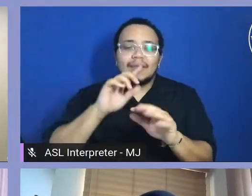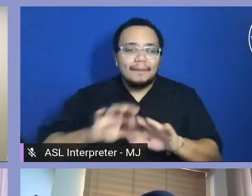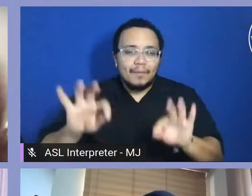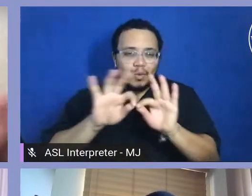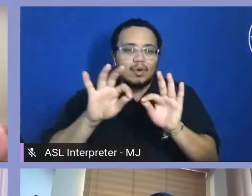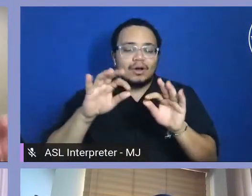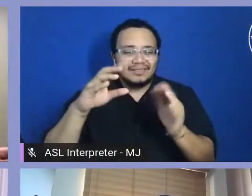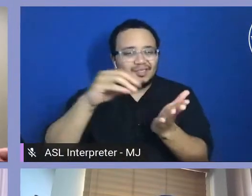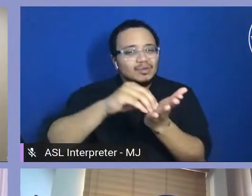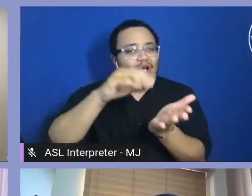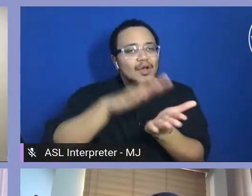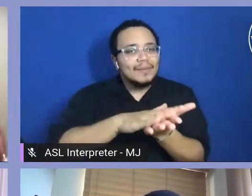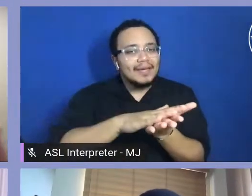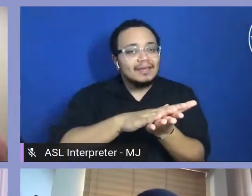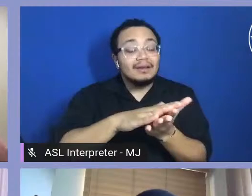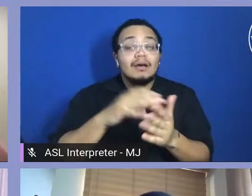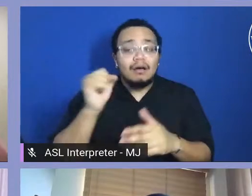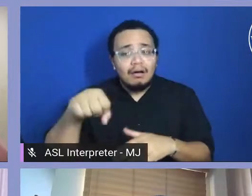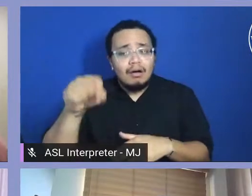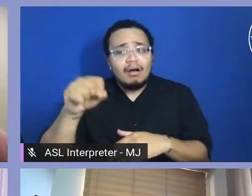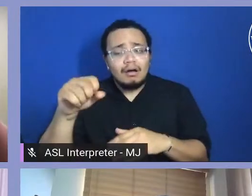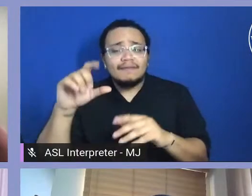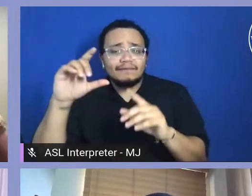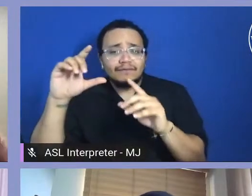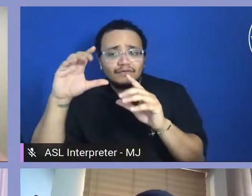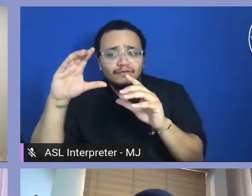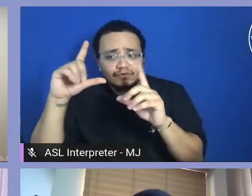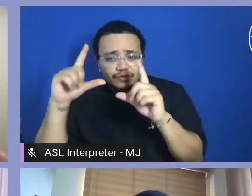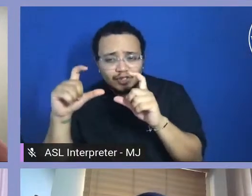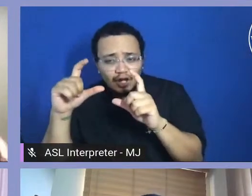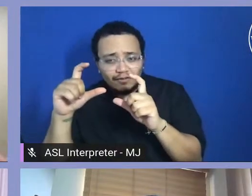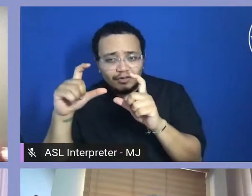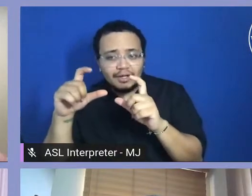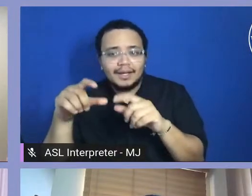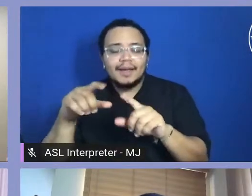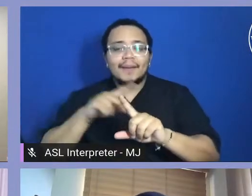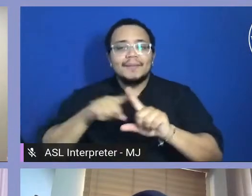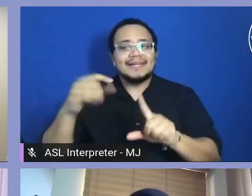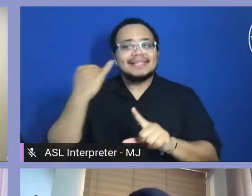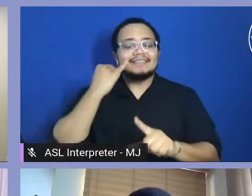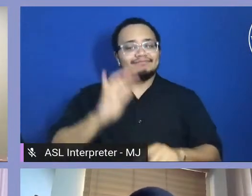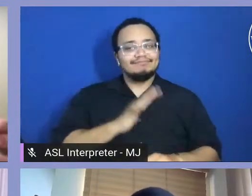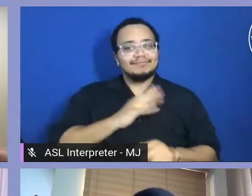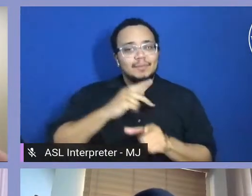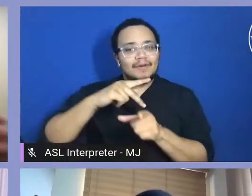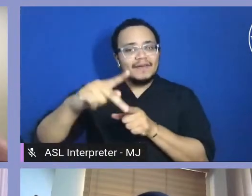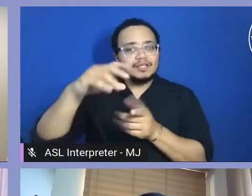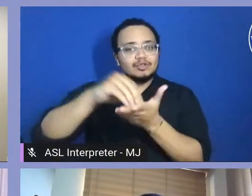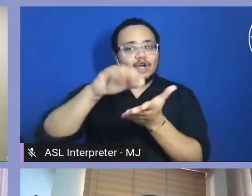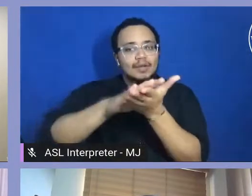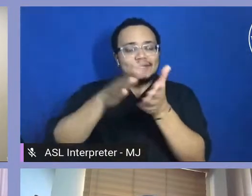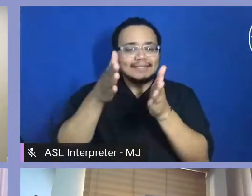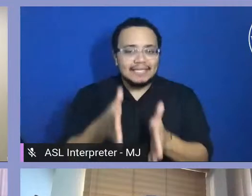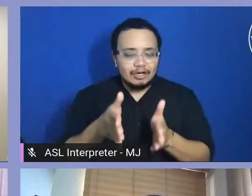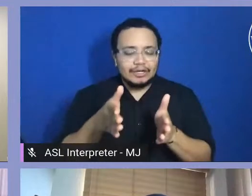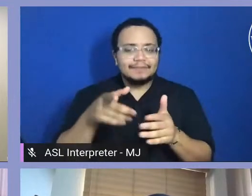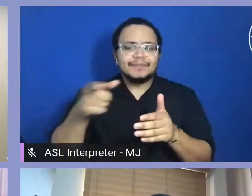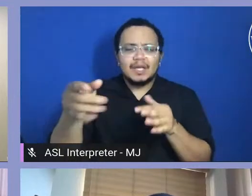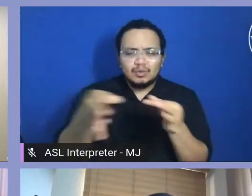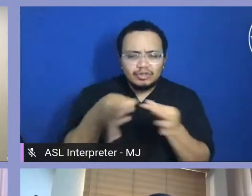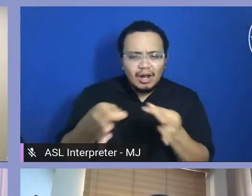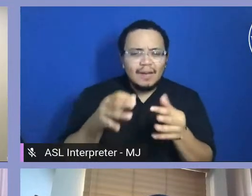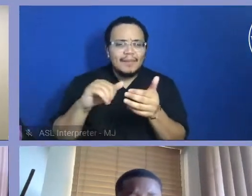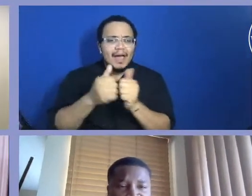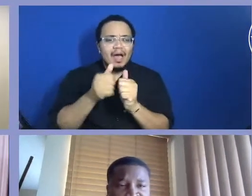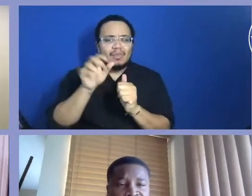is, because photography is one thing. But being, like, almost a documentarian, like, how important is that to just where we are as a community